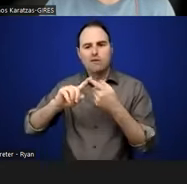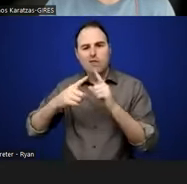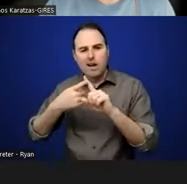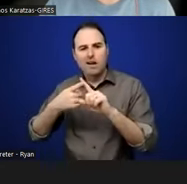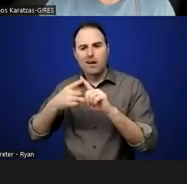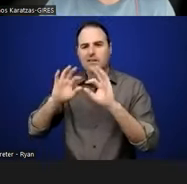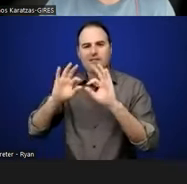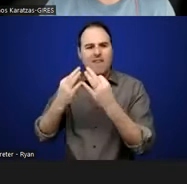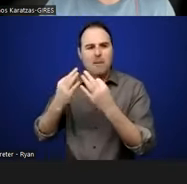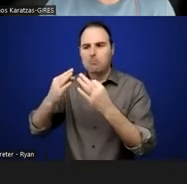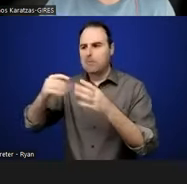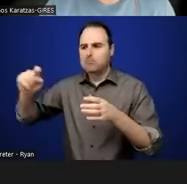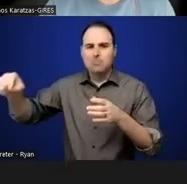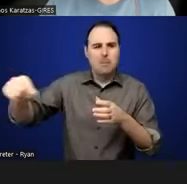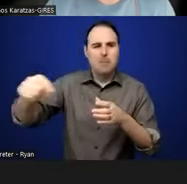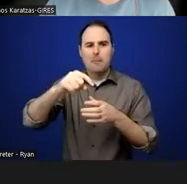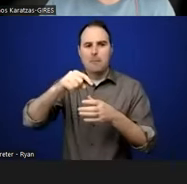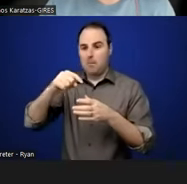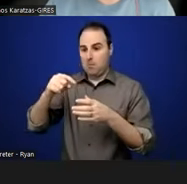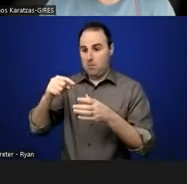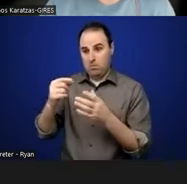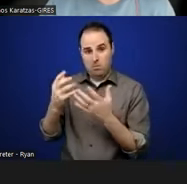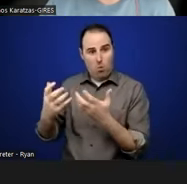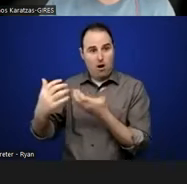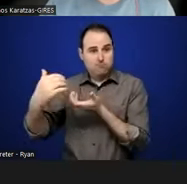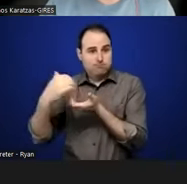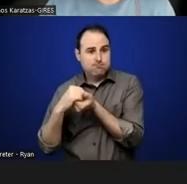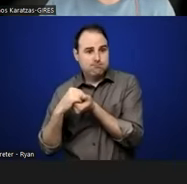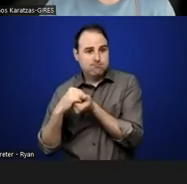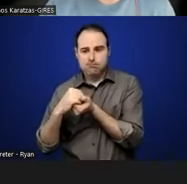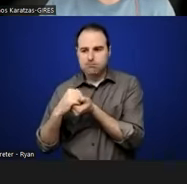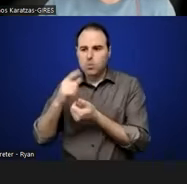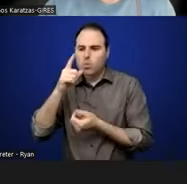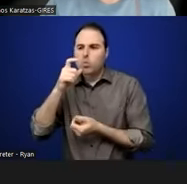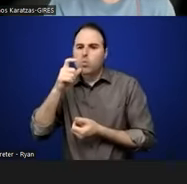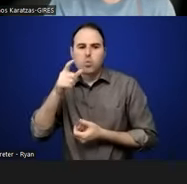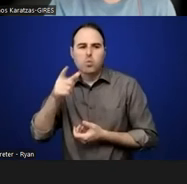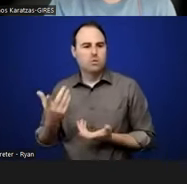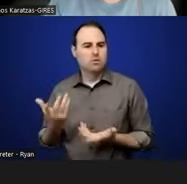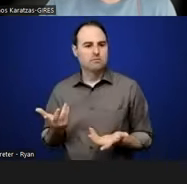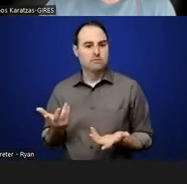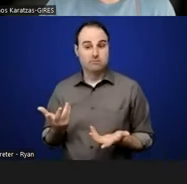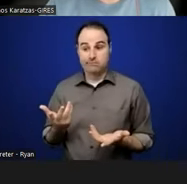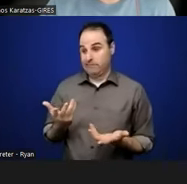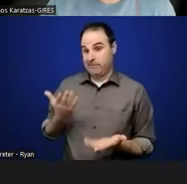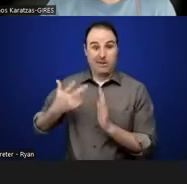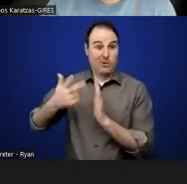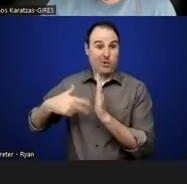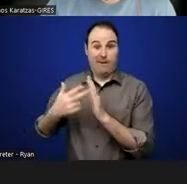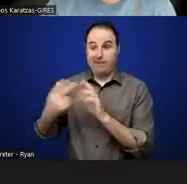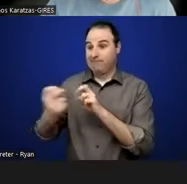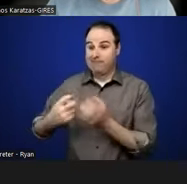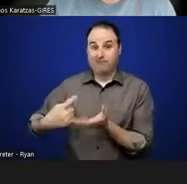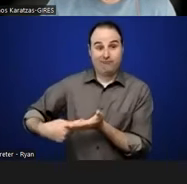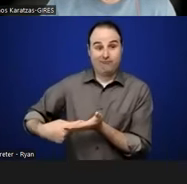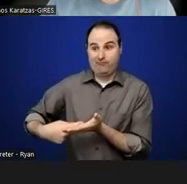you who would potentially want to partner with you inside of that. Right. And maybe the partnership is only a three hour session. That's it. You know,